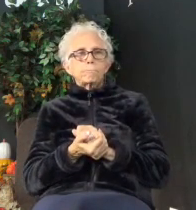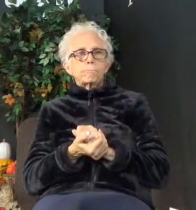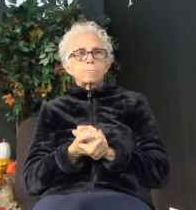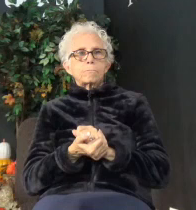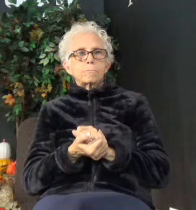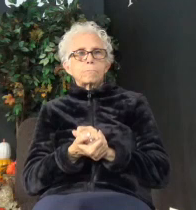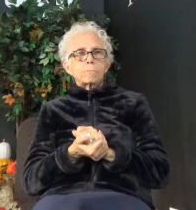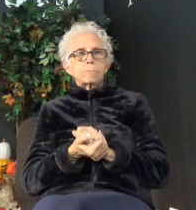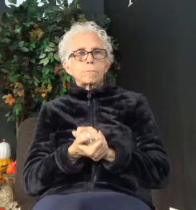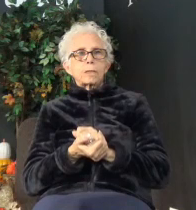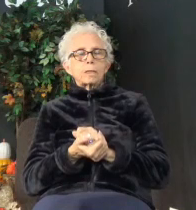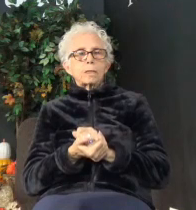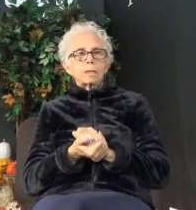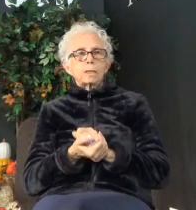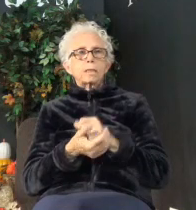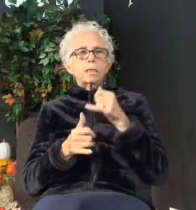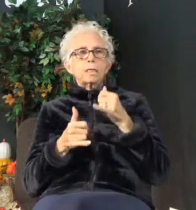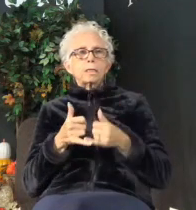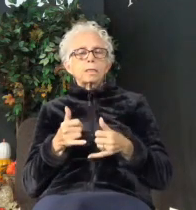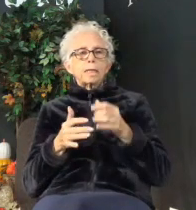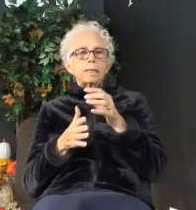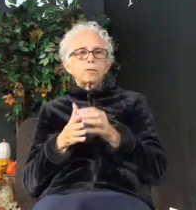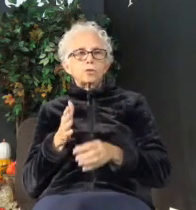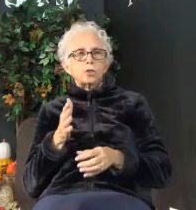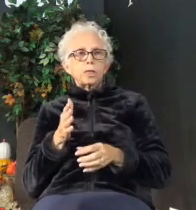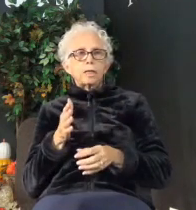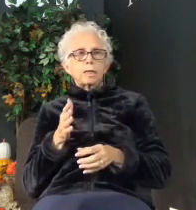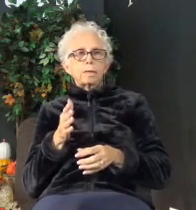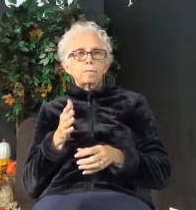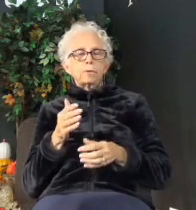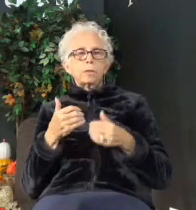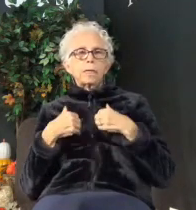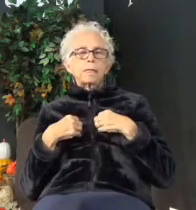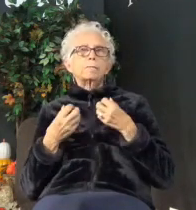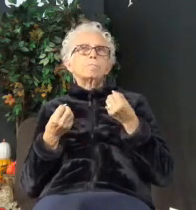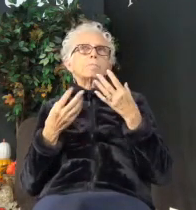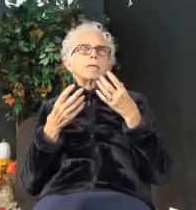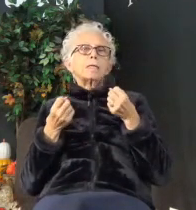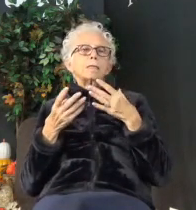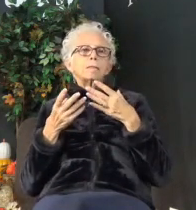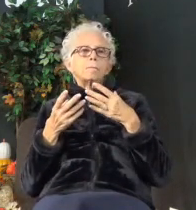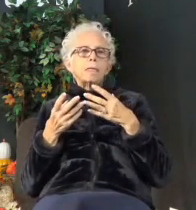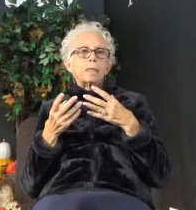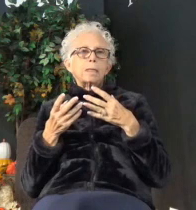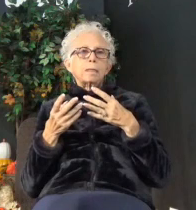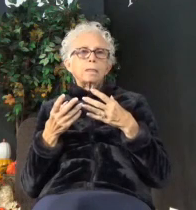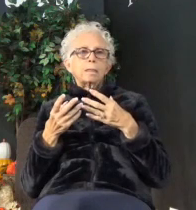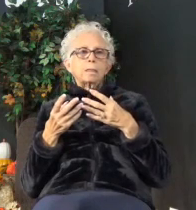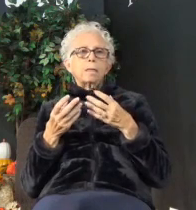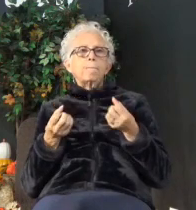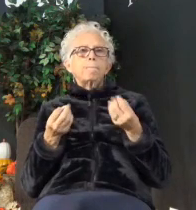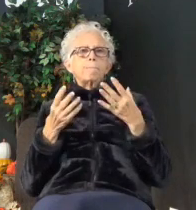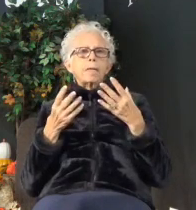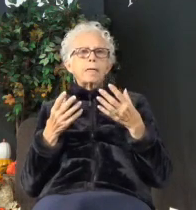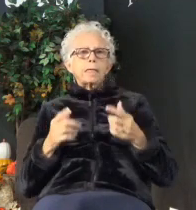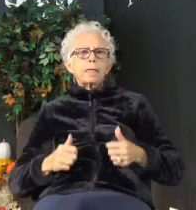See, this last chapter, it has so many great lessons. So many life